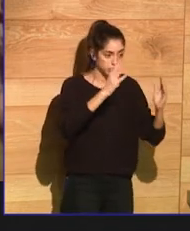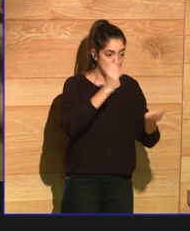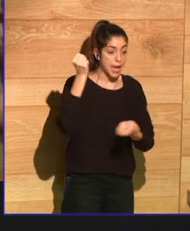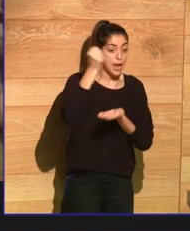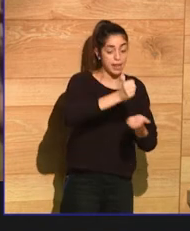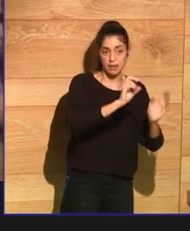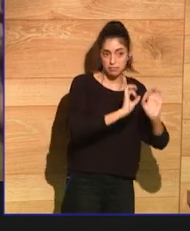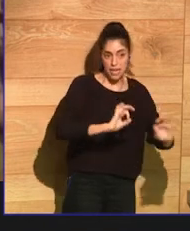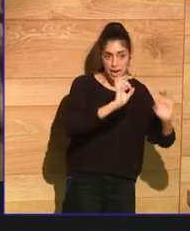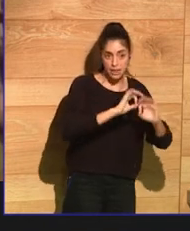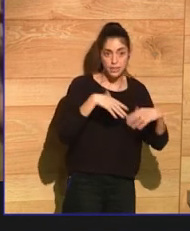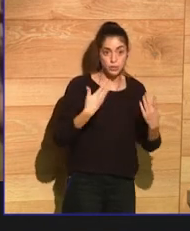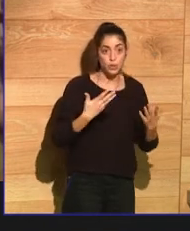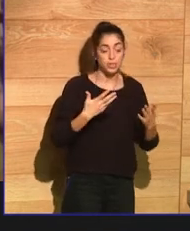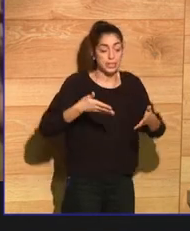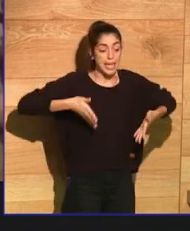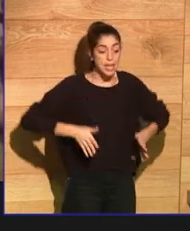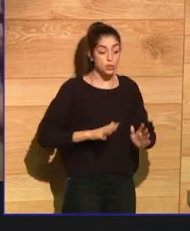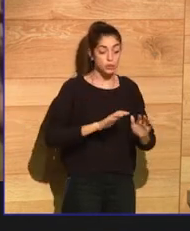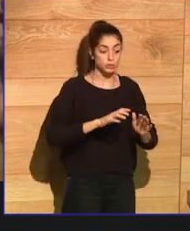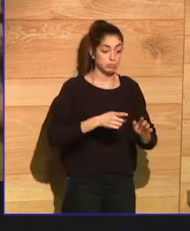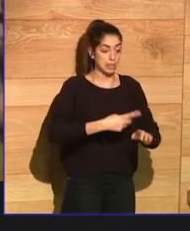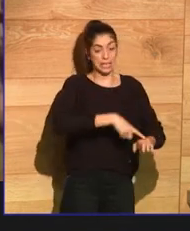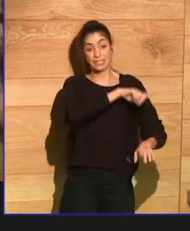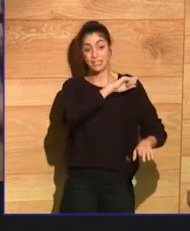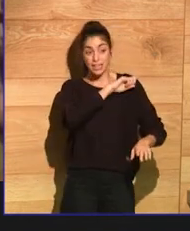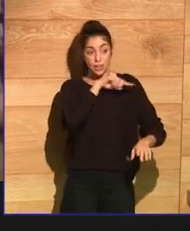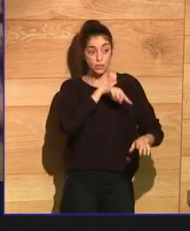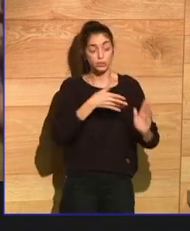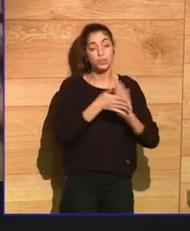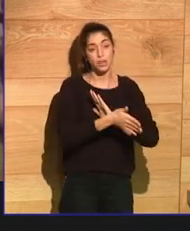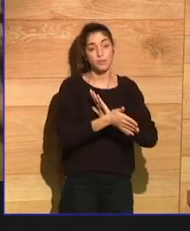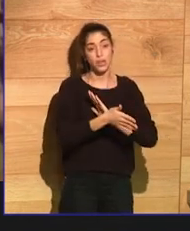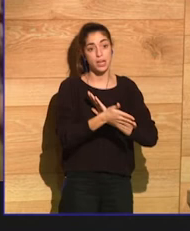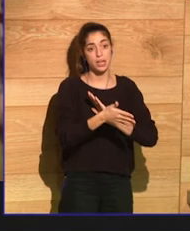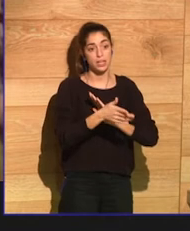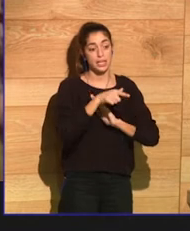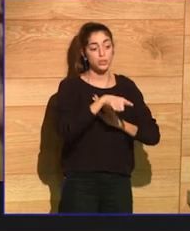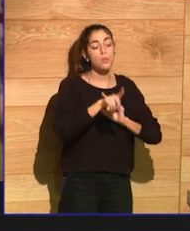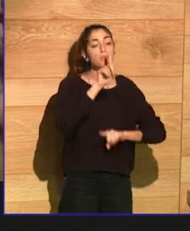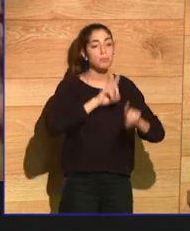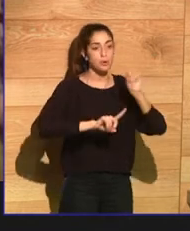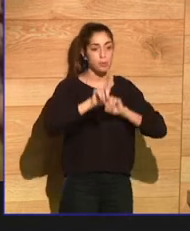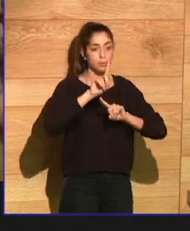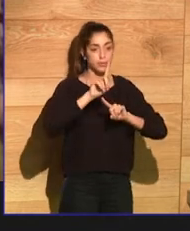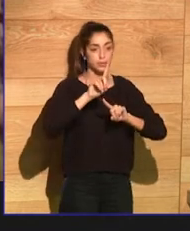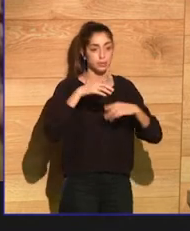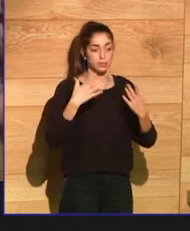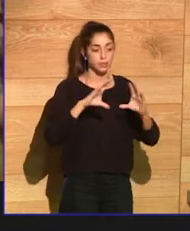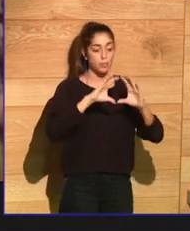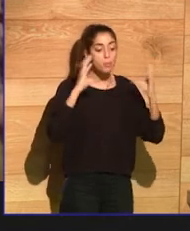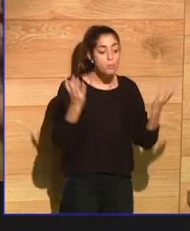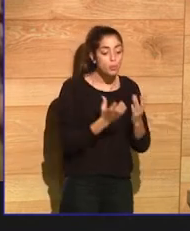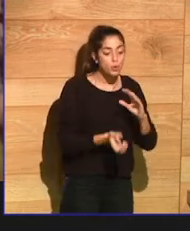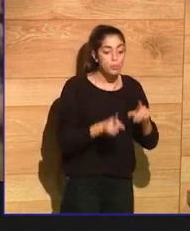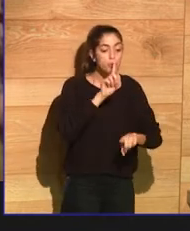out and cause trouble in the world in order to distinguish themselves and have the hope of achieving property and position